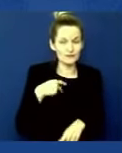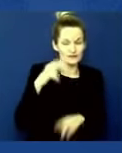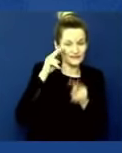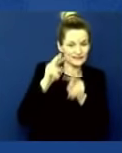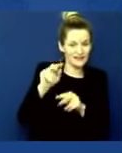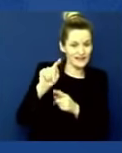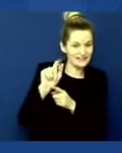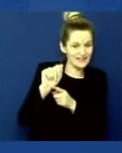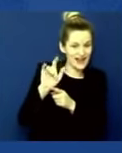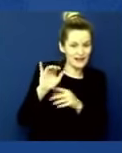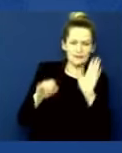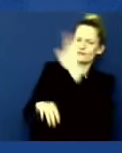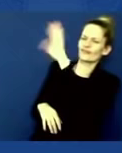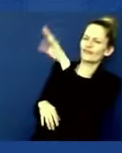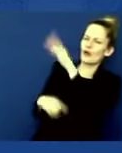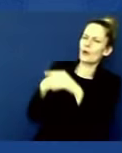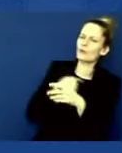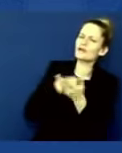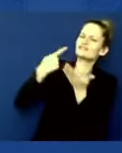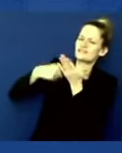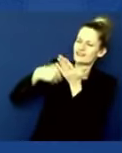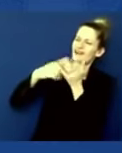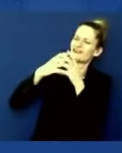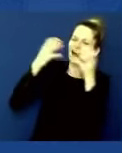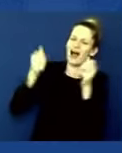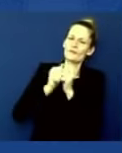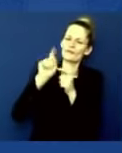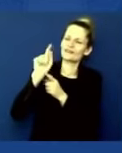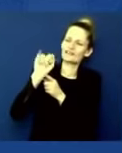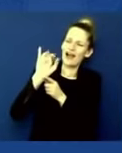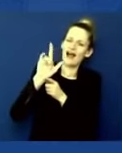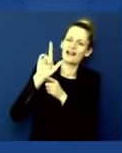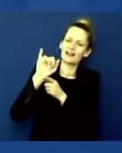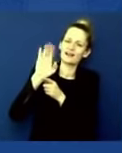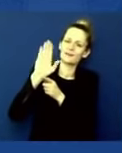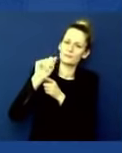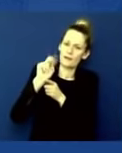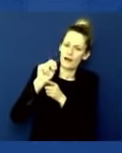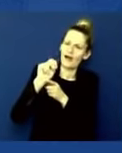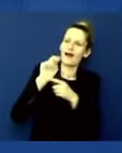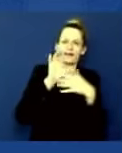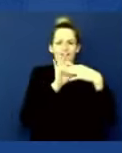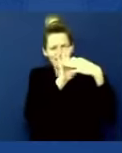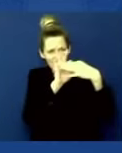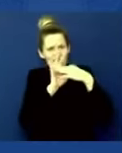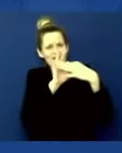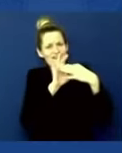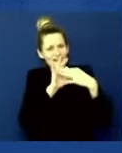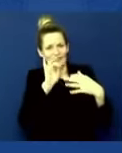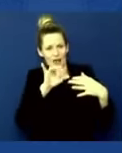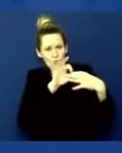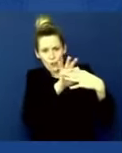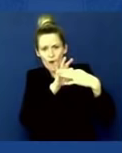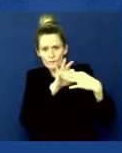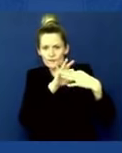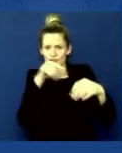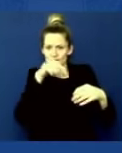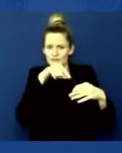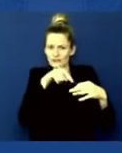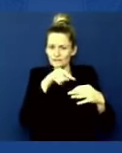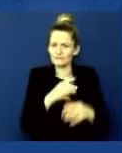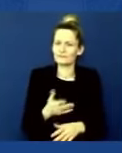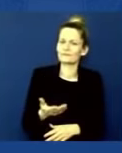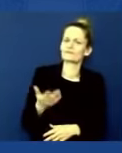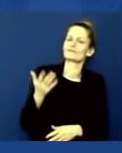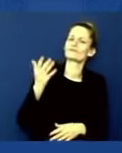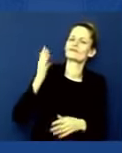cooperative in extending some of the perimeter. That remains to be seen whether we ask that question. Ed, fire away. I don't want you to